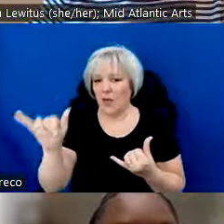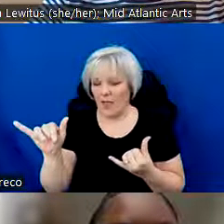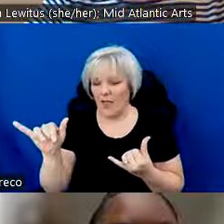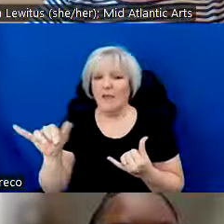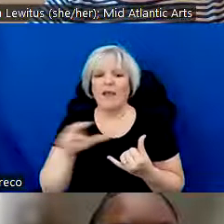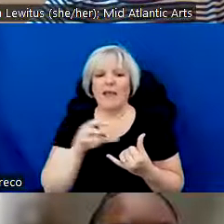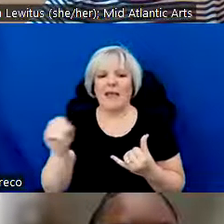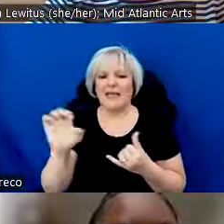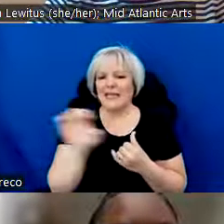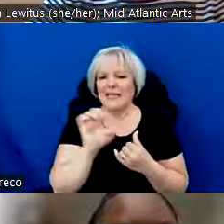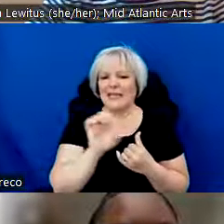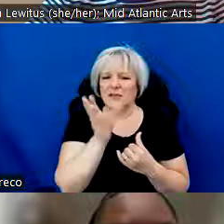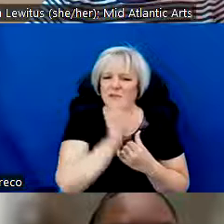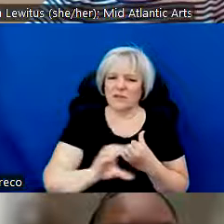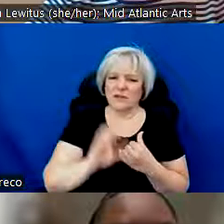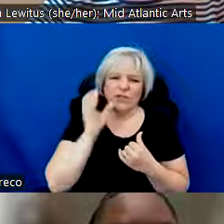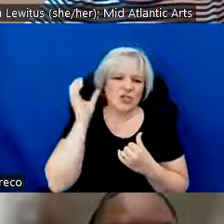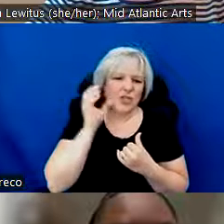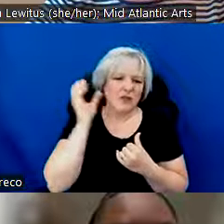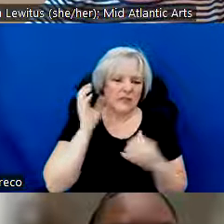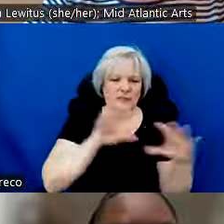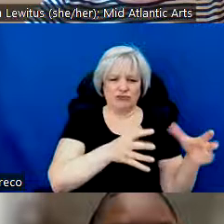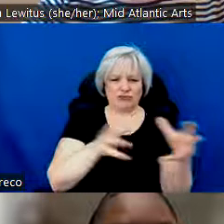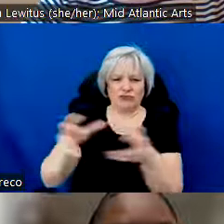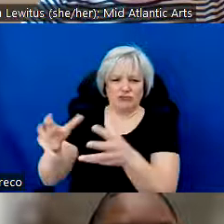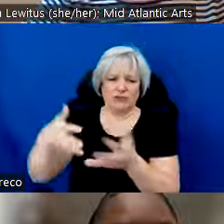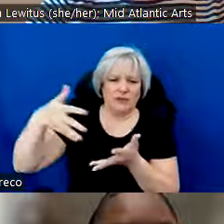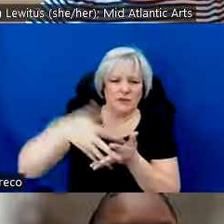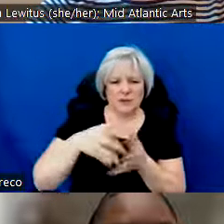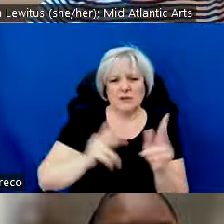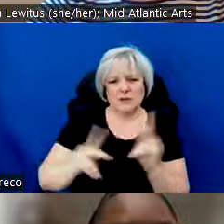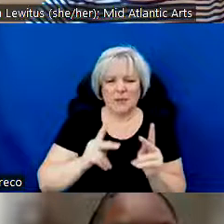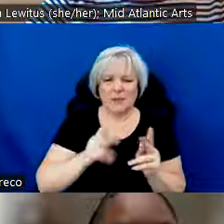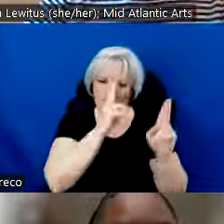and Eastern Band of Cherokee community members in Baltimore City today.